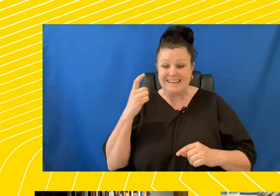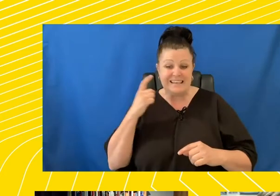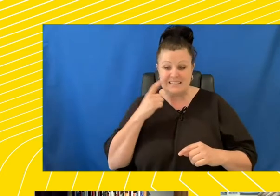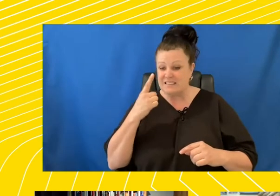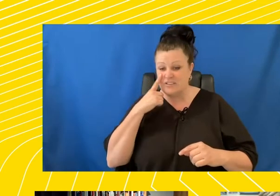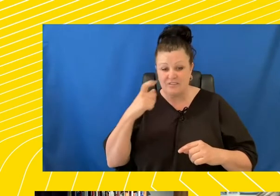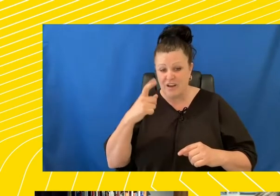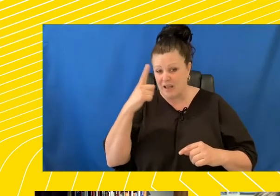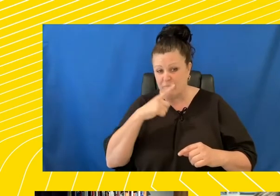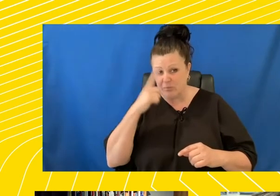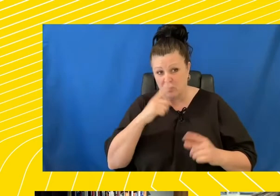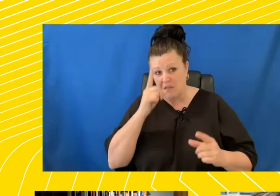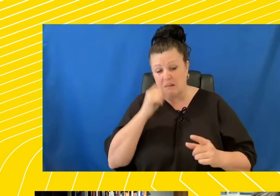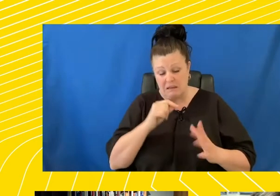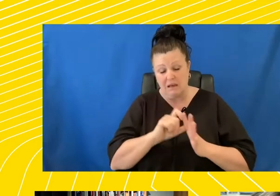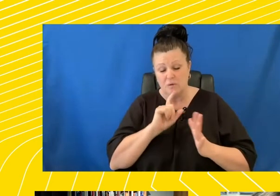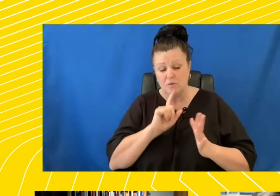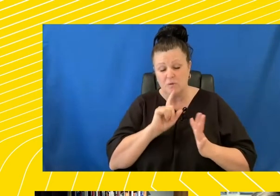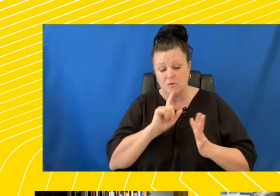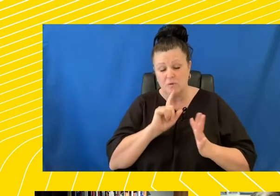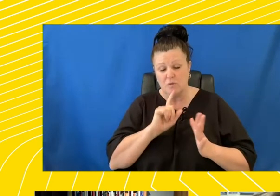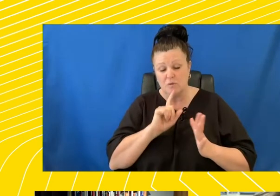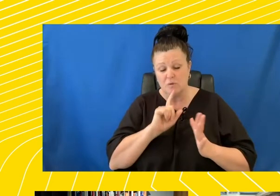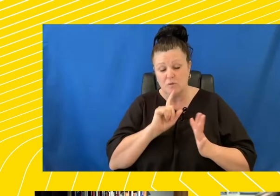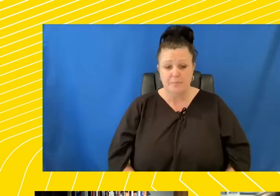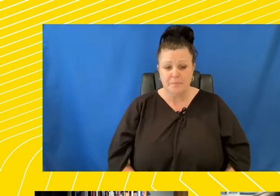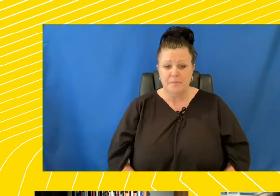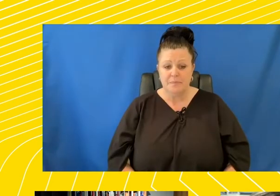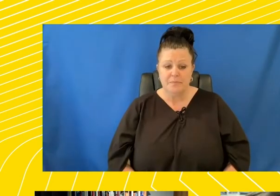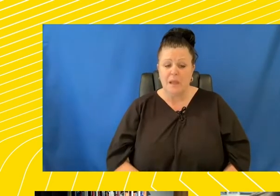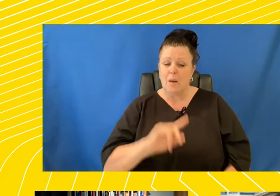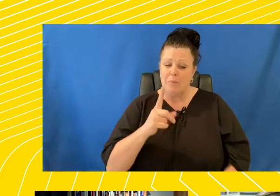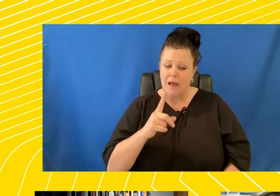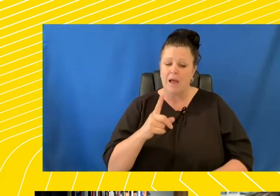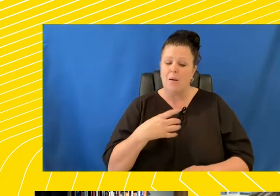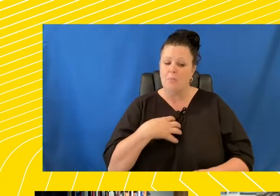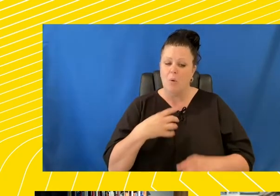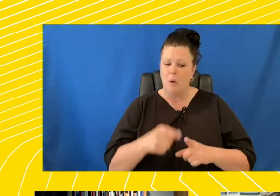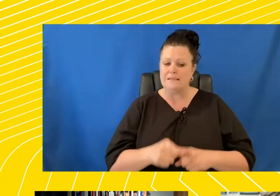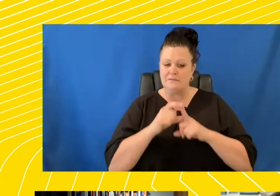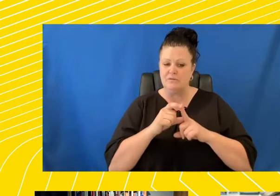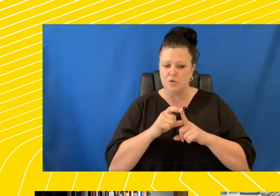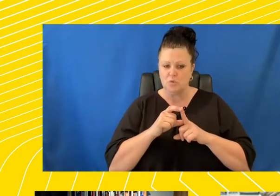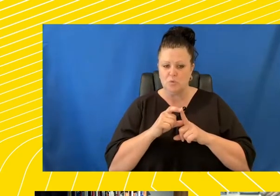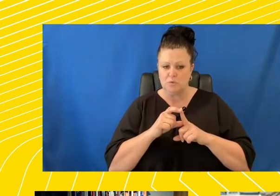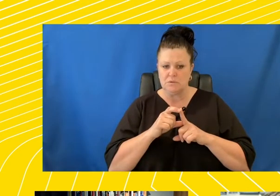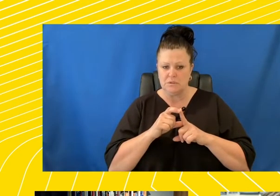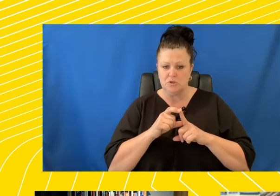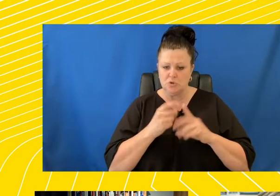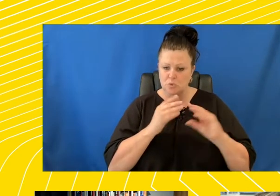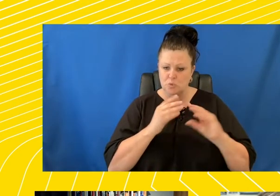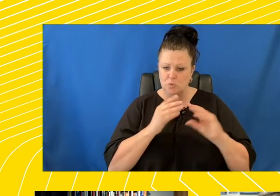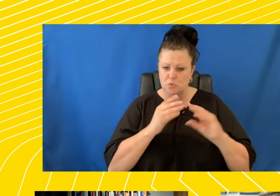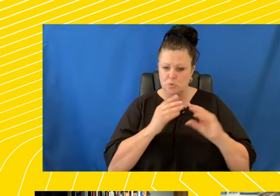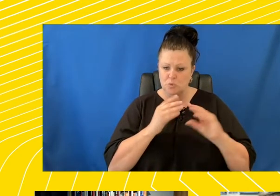are capable of doing these crimes. It's more difficult maybe to persuade the society about doing